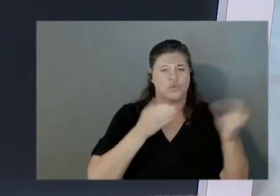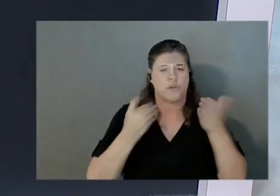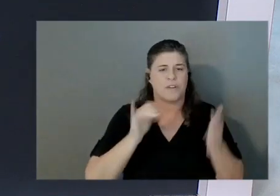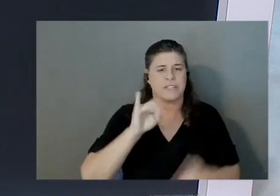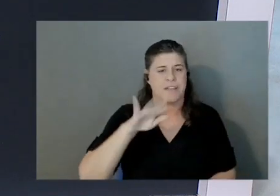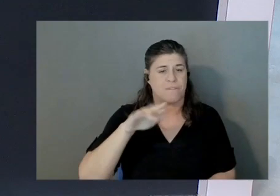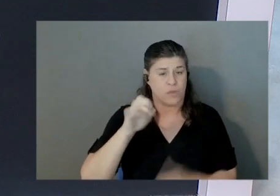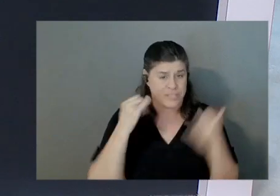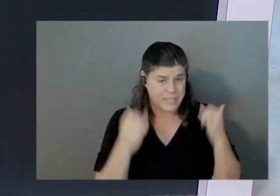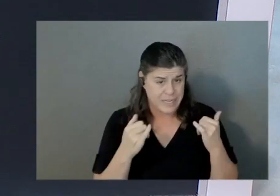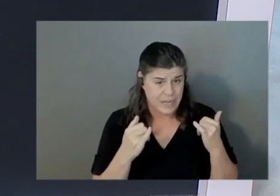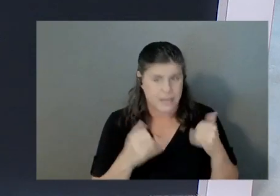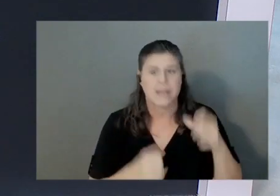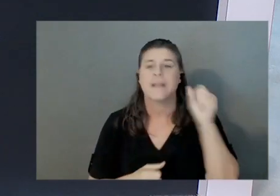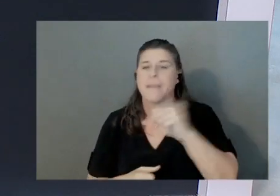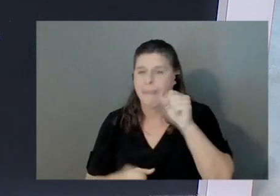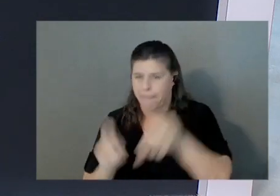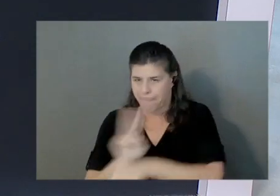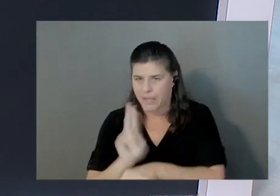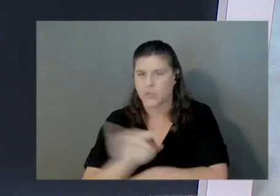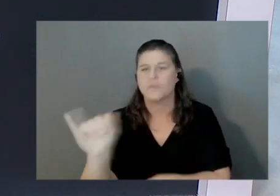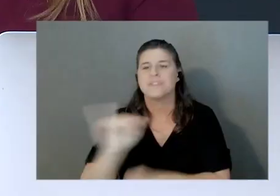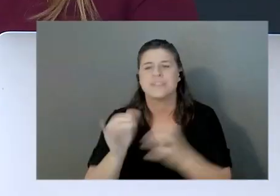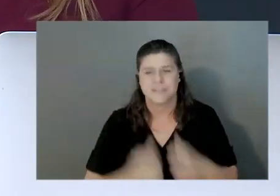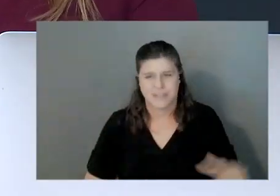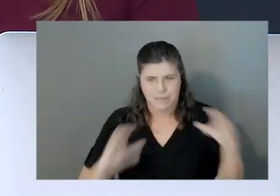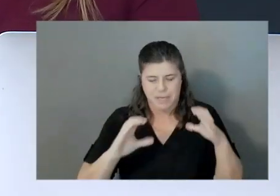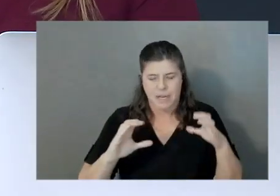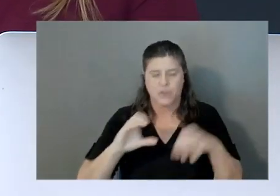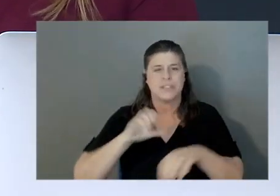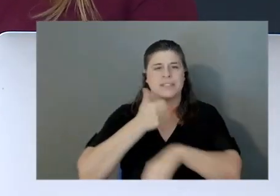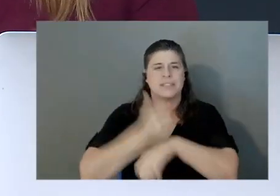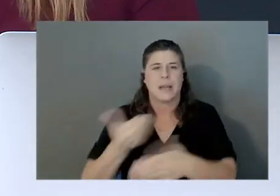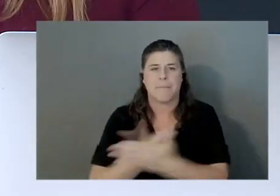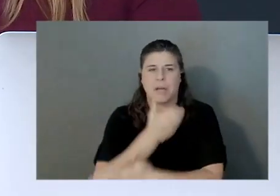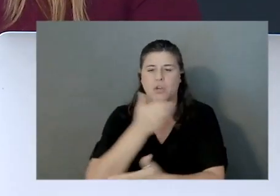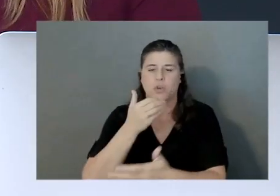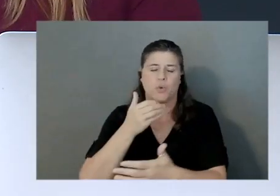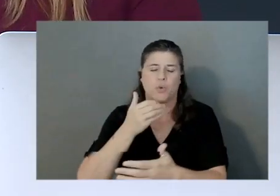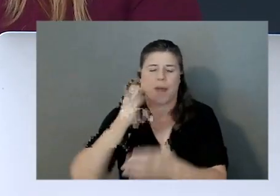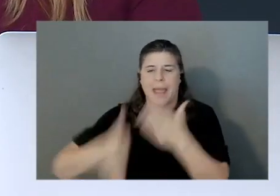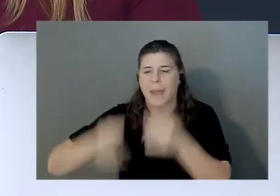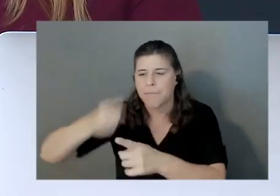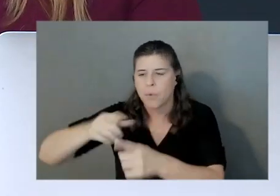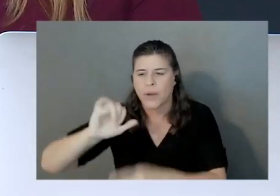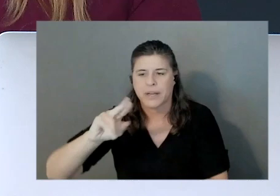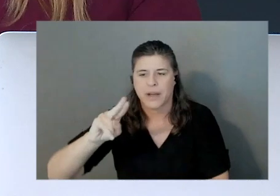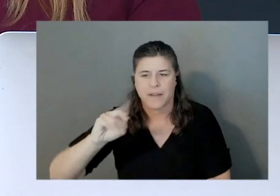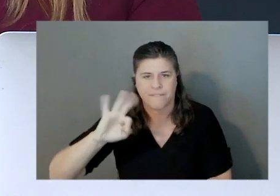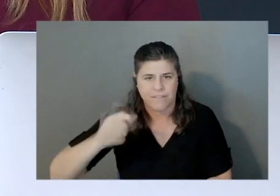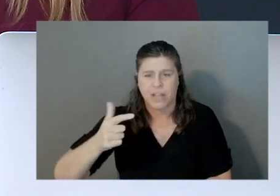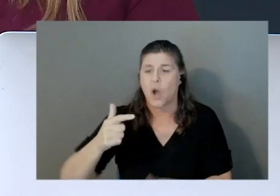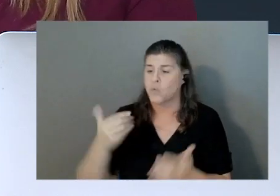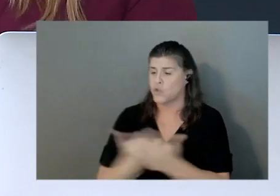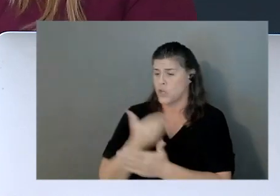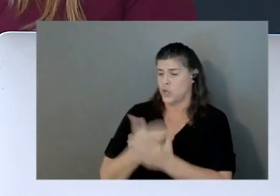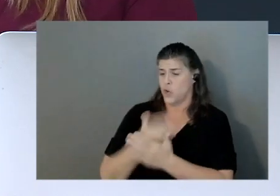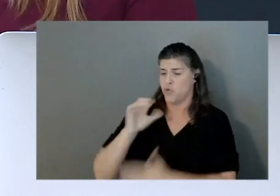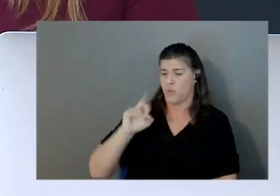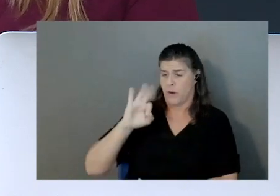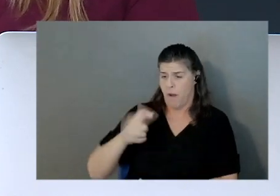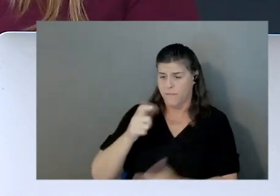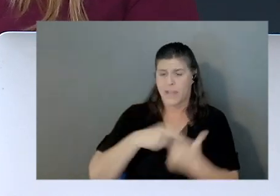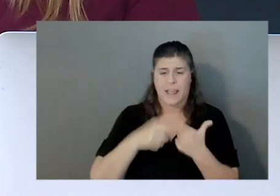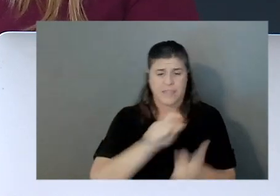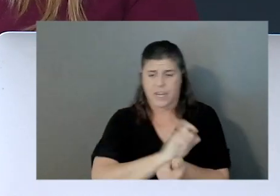So they can use the same container, just create a new endpoint config and then just deploy. Oh, just a new config and they can switch. And then they can switch